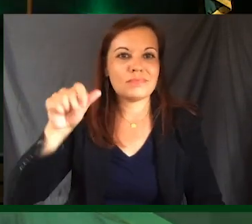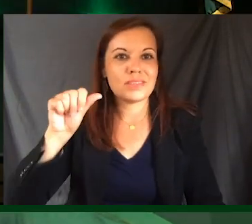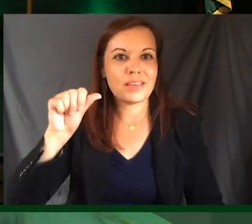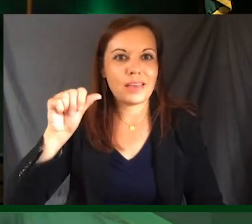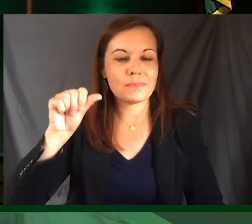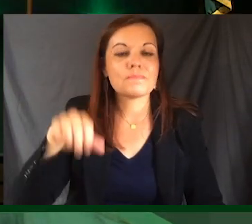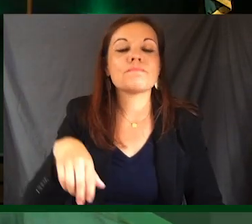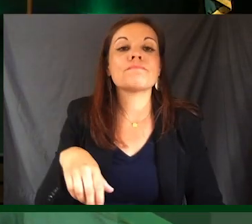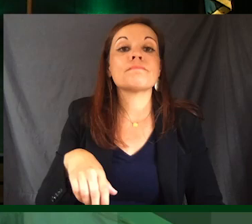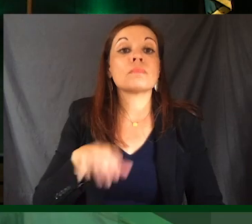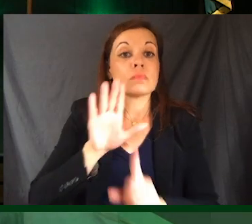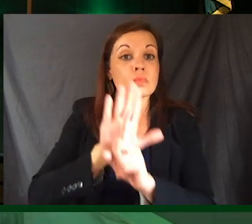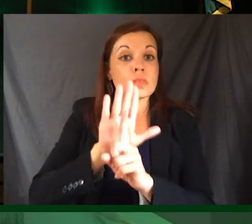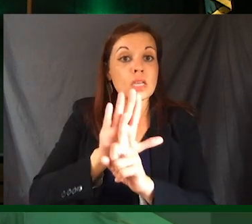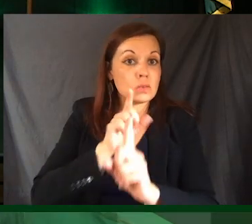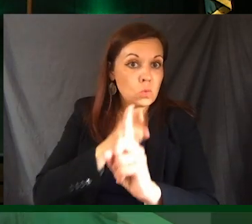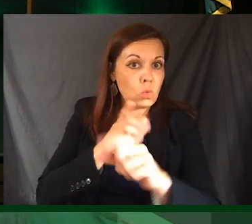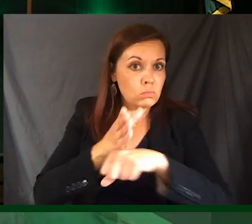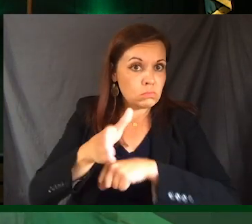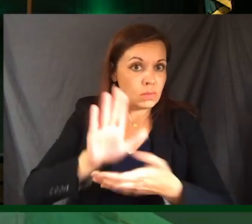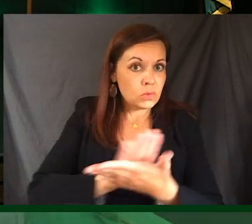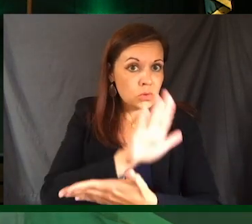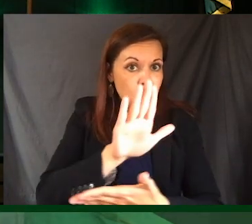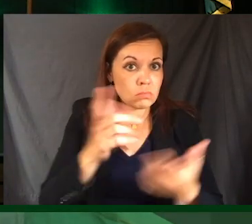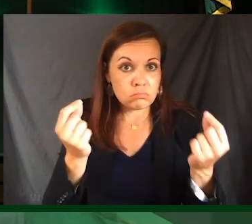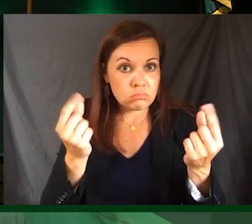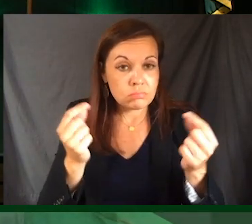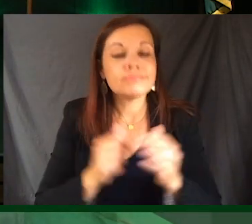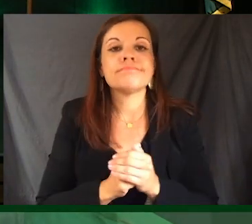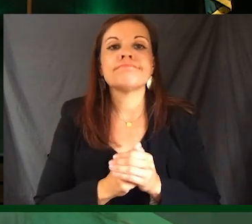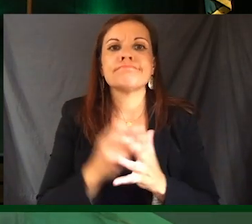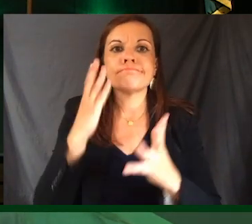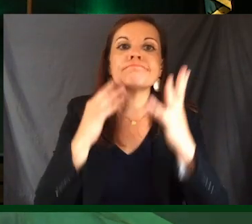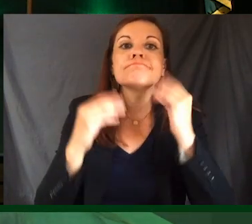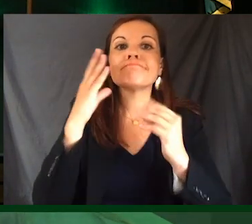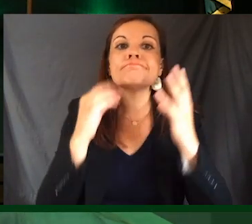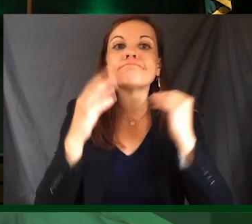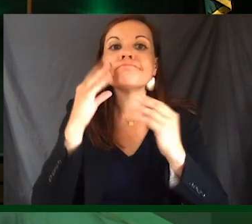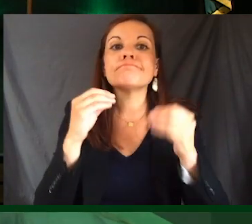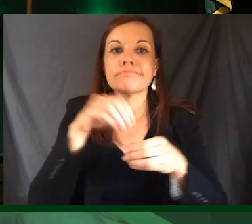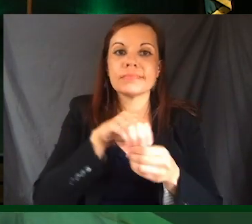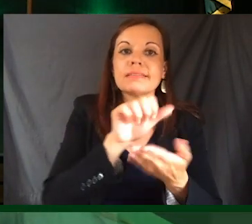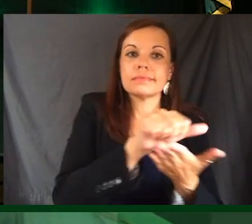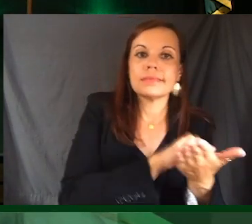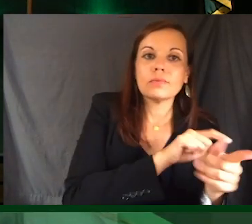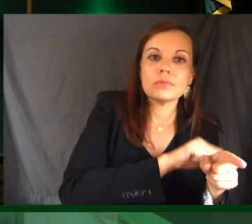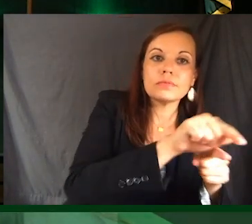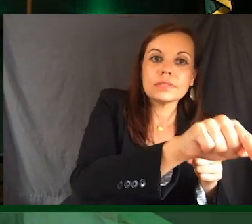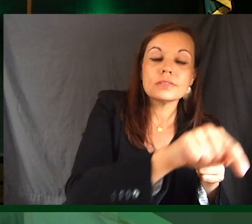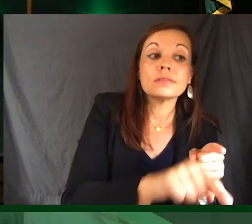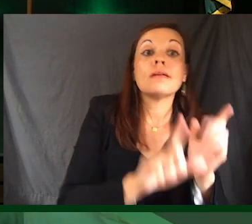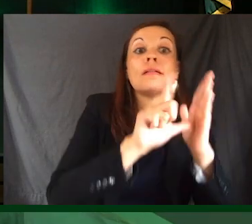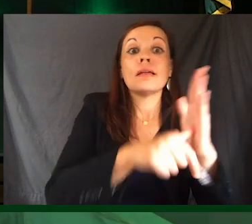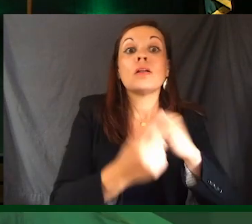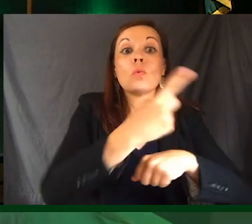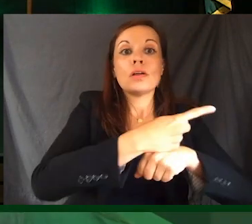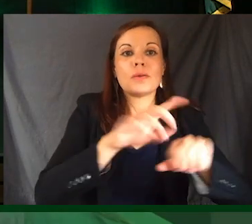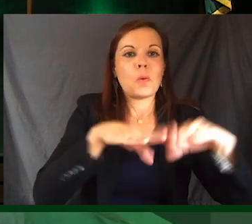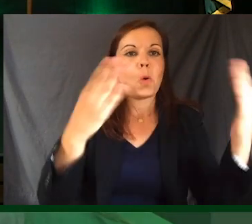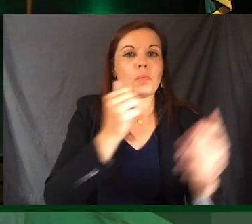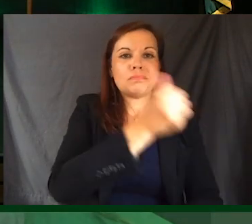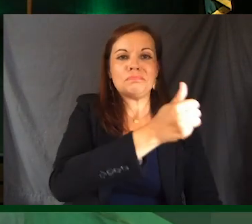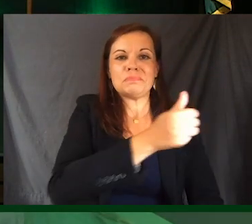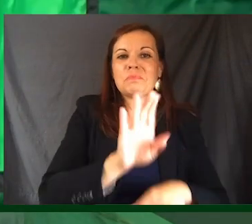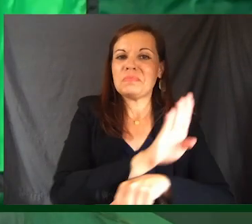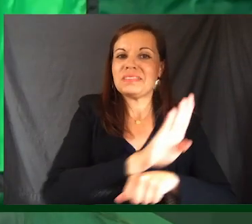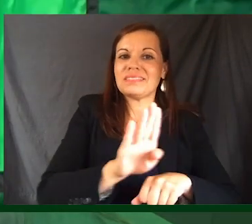His objective after college is to gain experience in the field of accounting and one day open his own business.